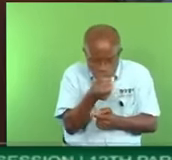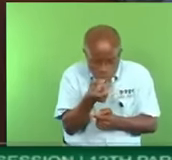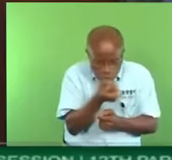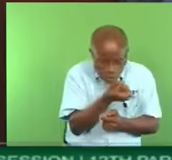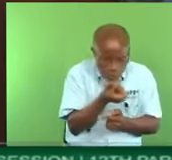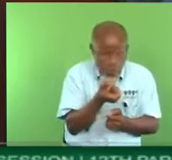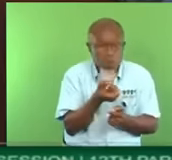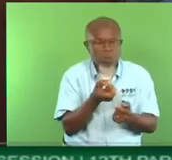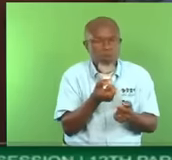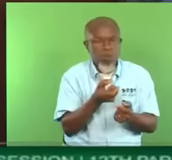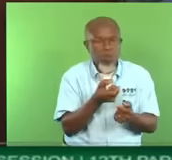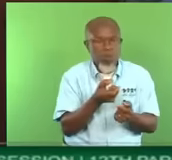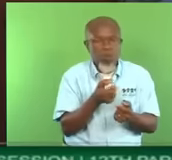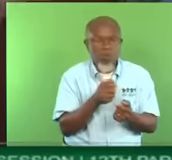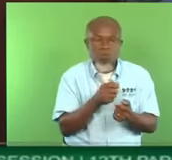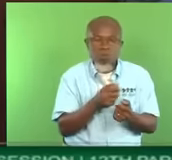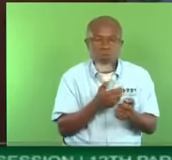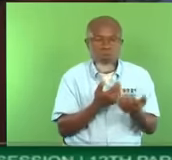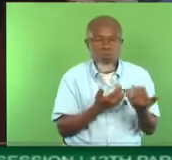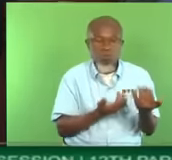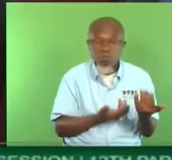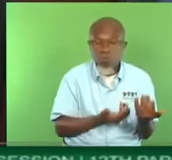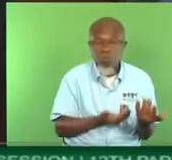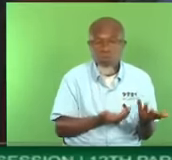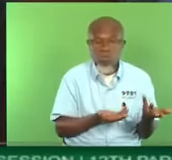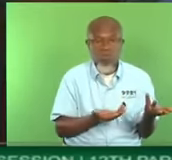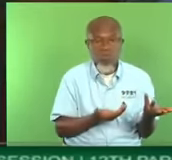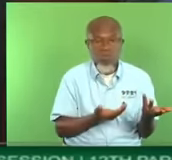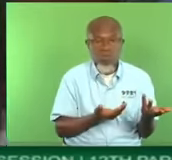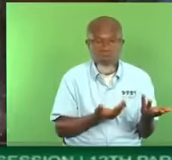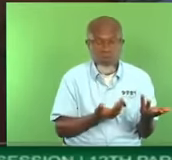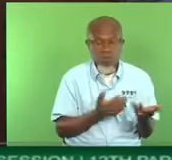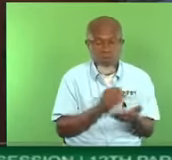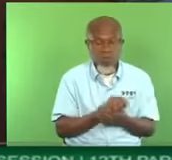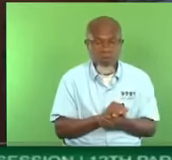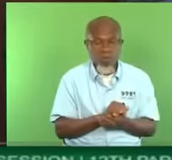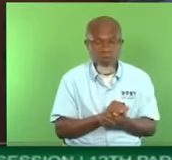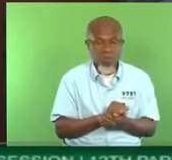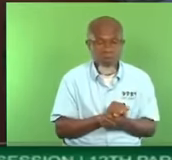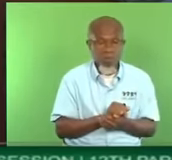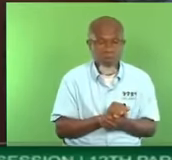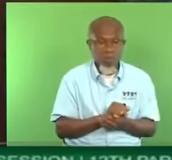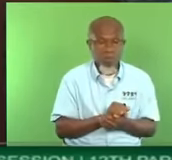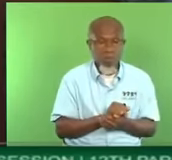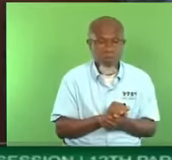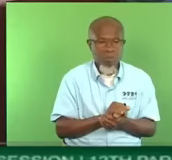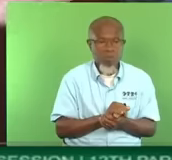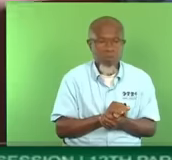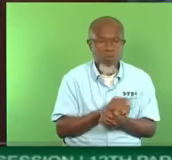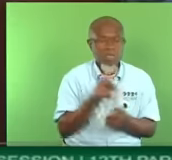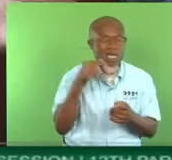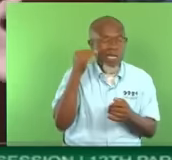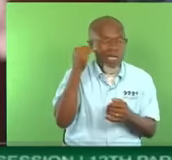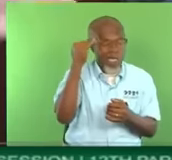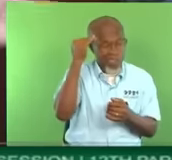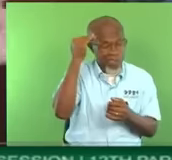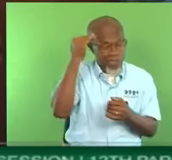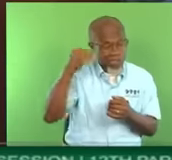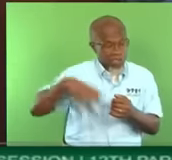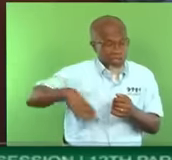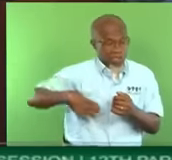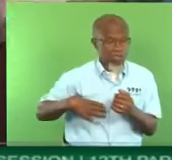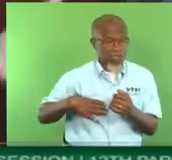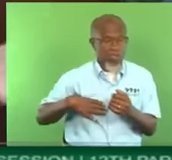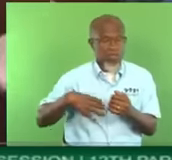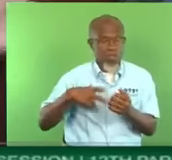when the head of customs came, the head of customs came to the Joint Select Committee on National Security, we asked her, he said, Madam, why is